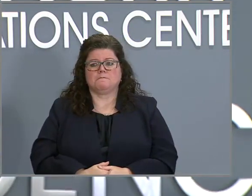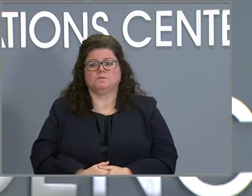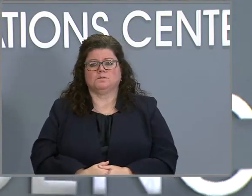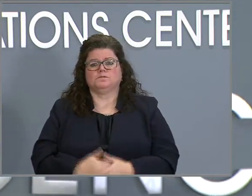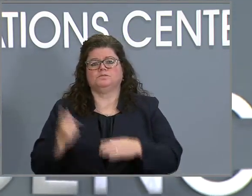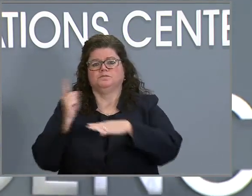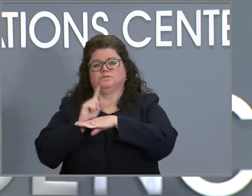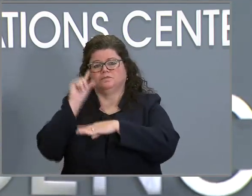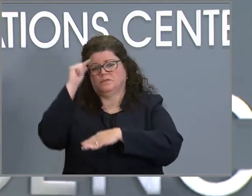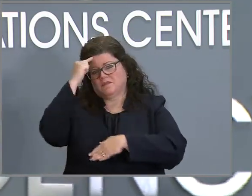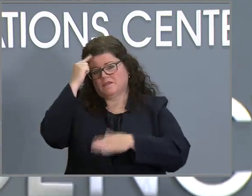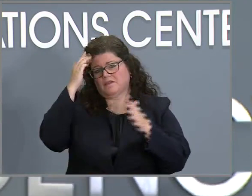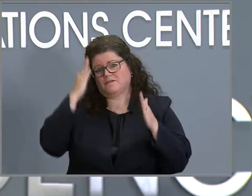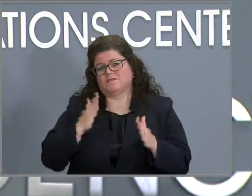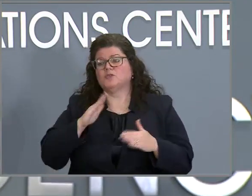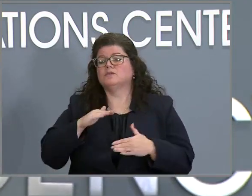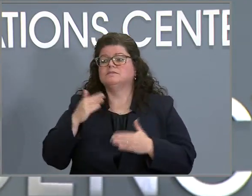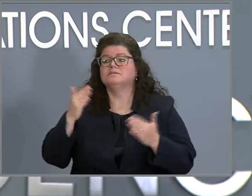Next question, please.